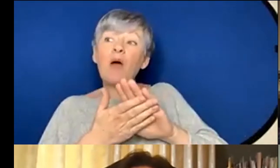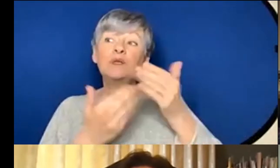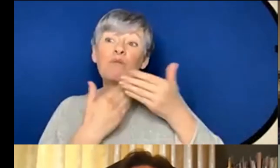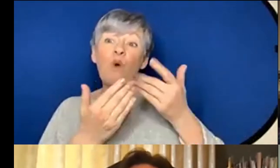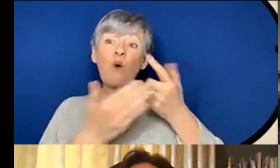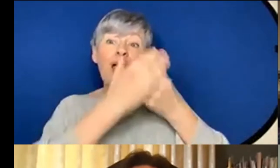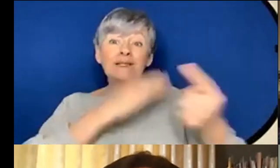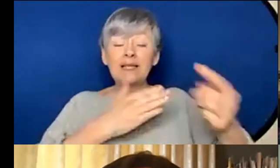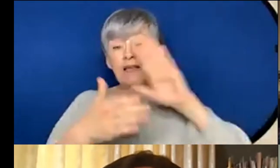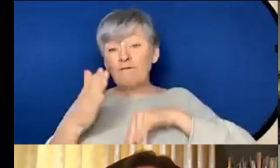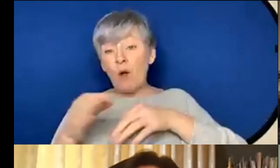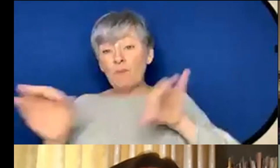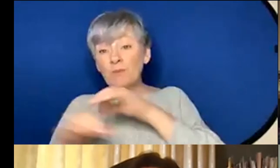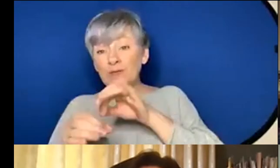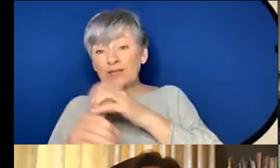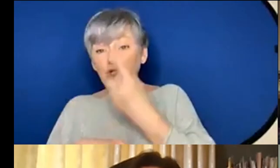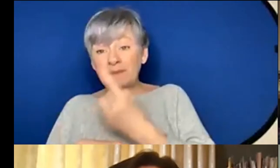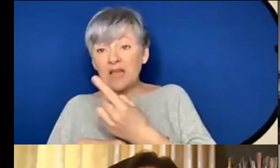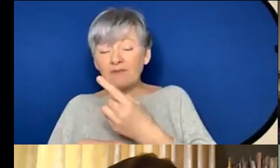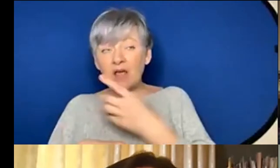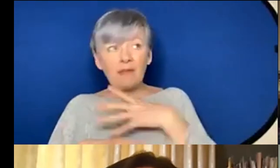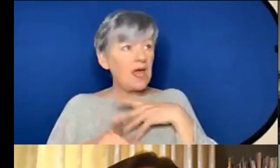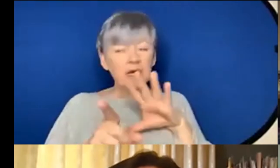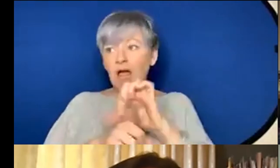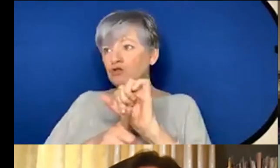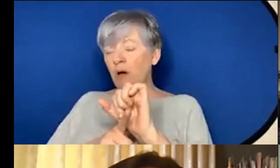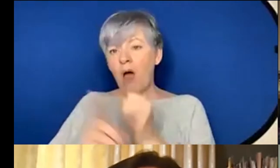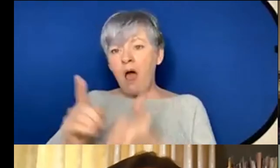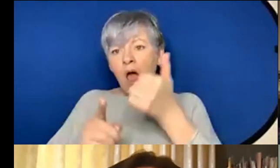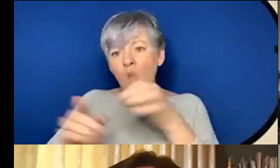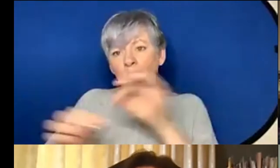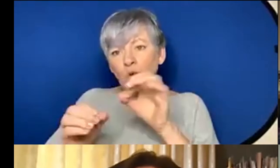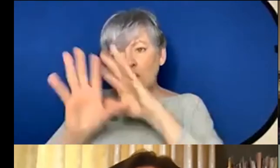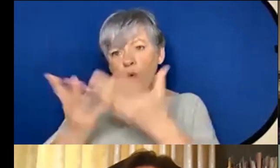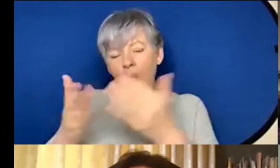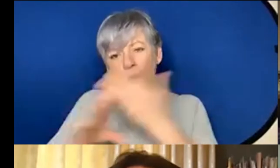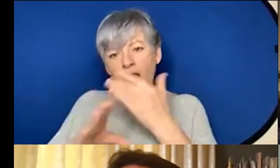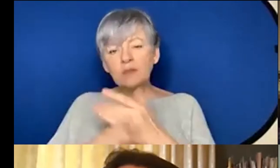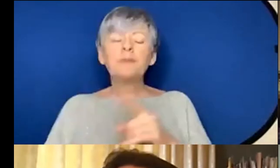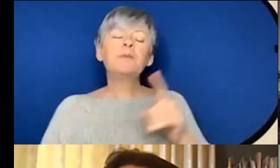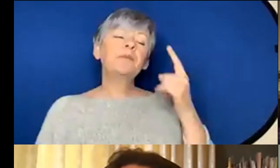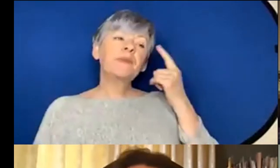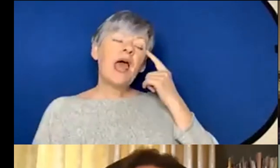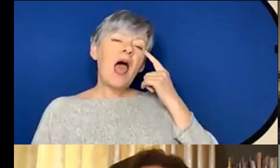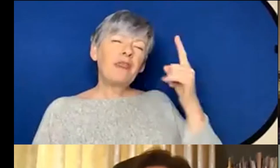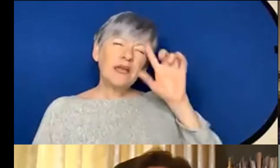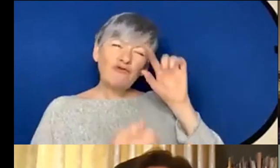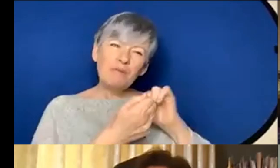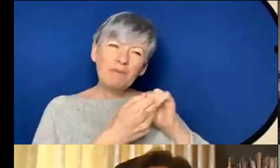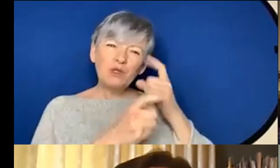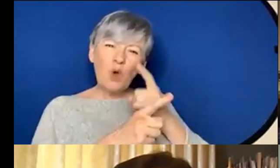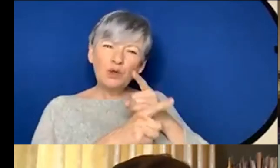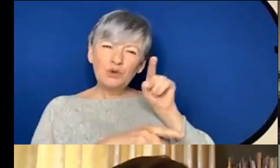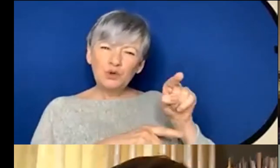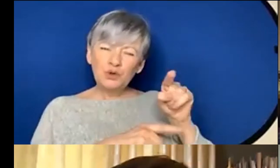musicians um and still playing catch up to how the music world worked and I think um I remember talking to you about this before